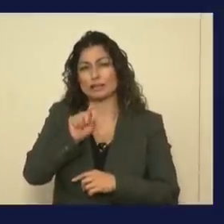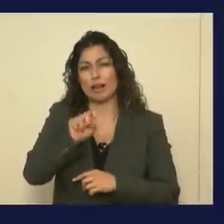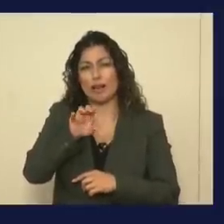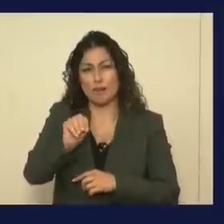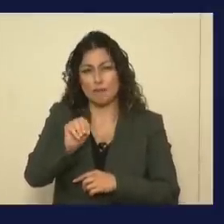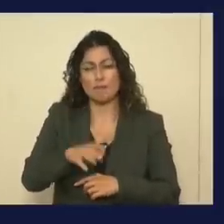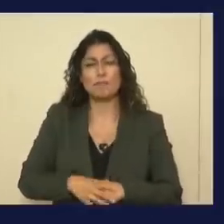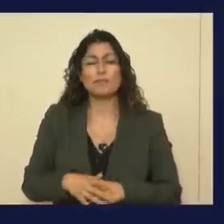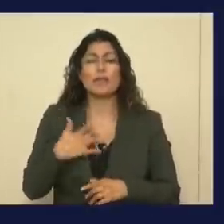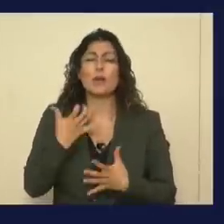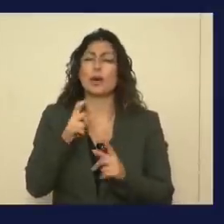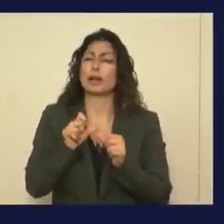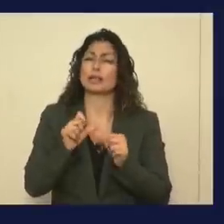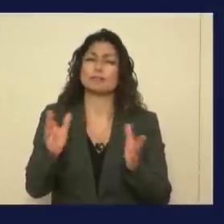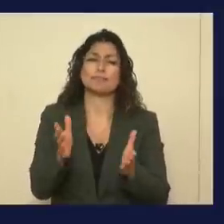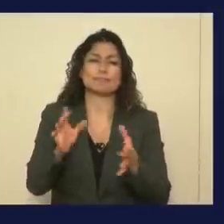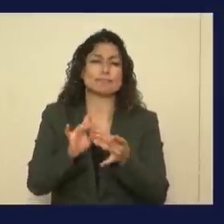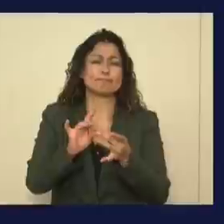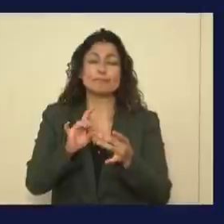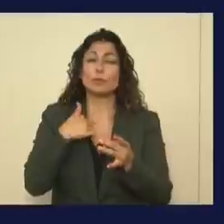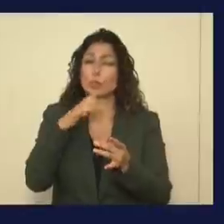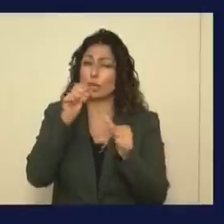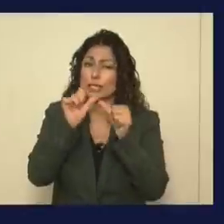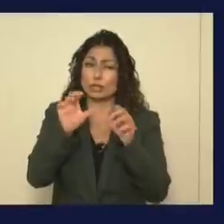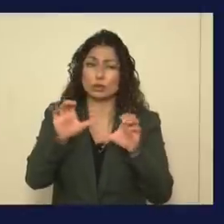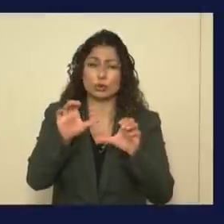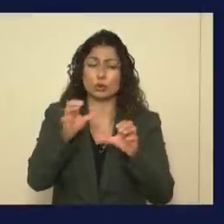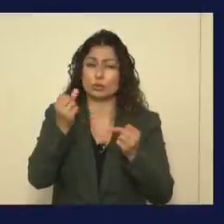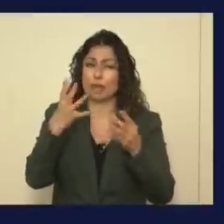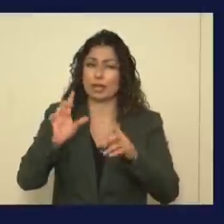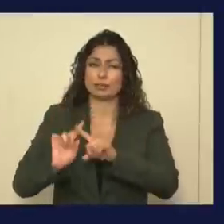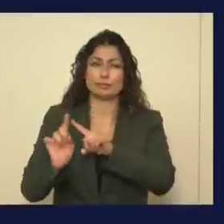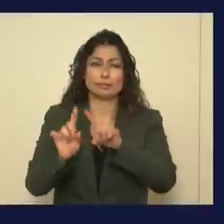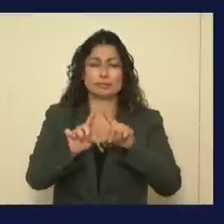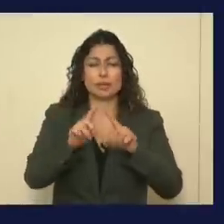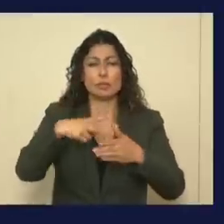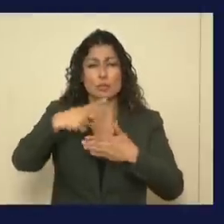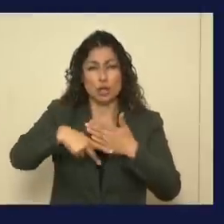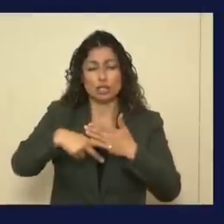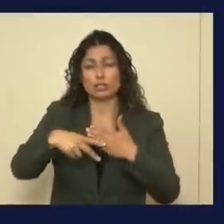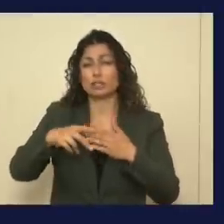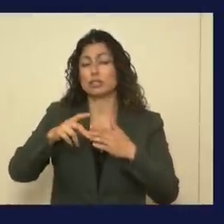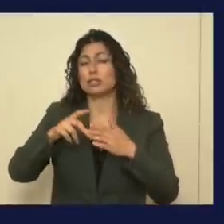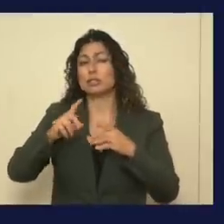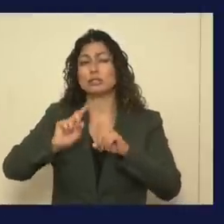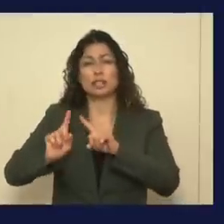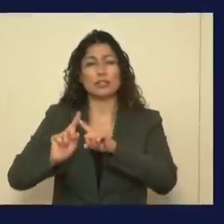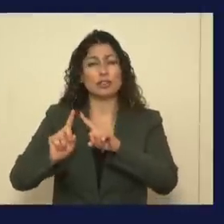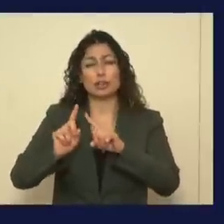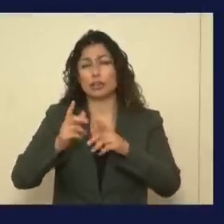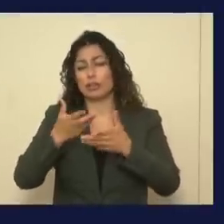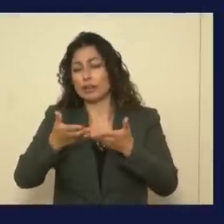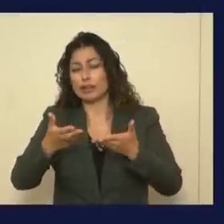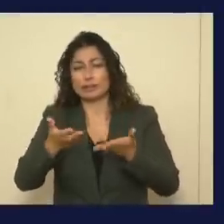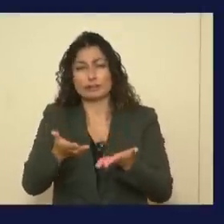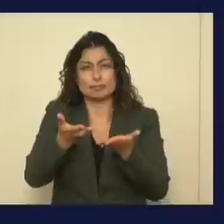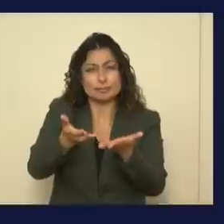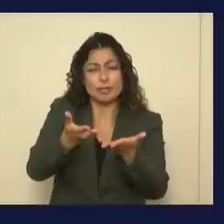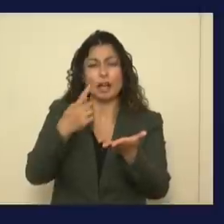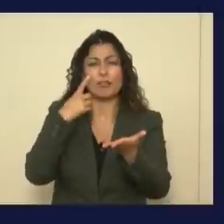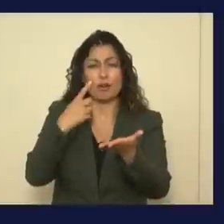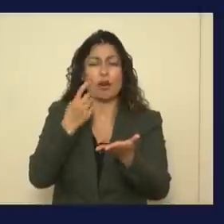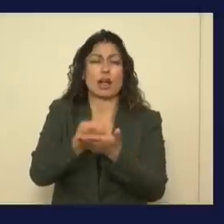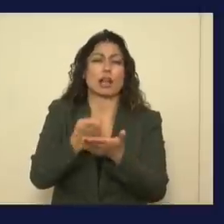I want to keep telling you that we are going to continue to do any number of projects and programs that are aimed at economic